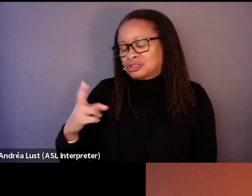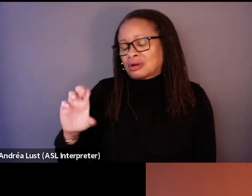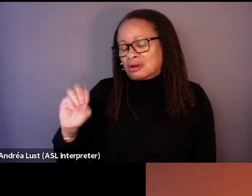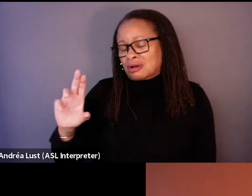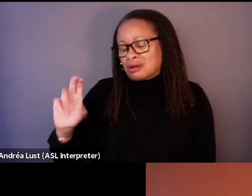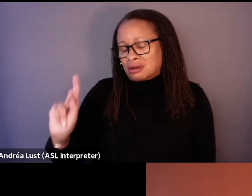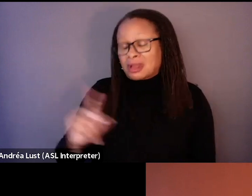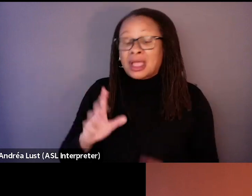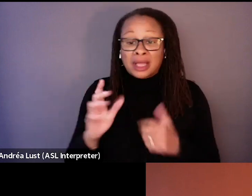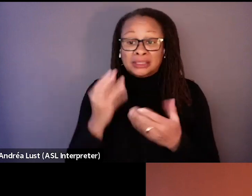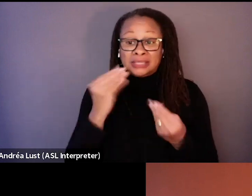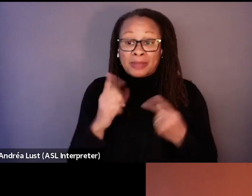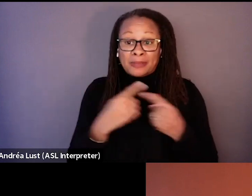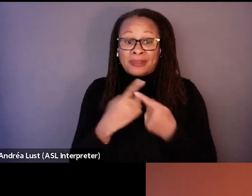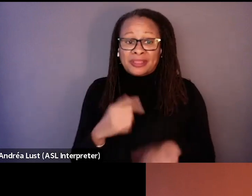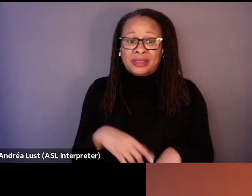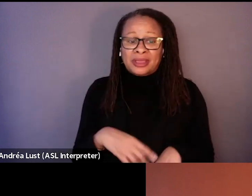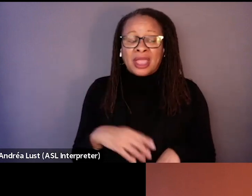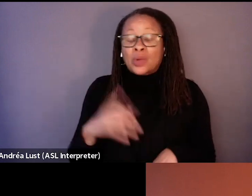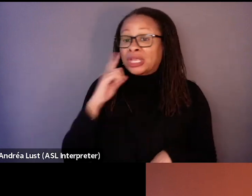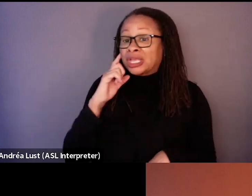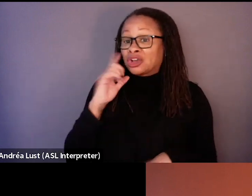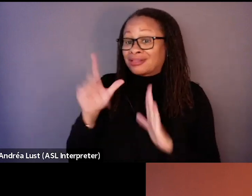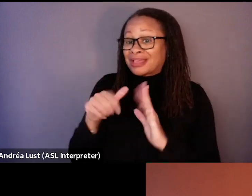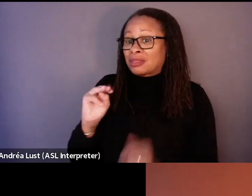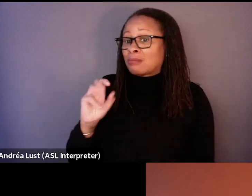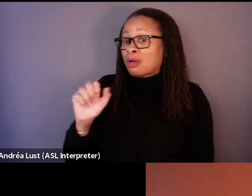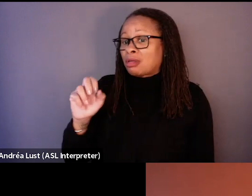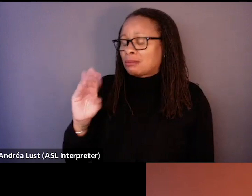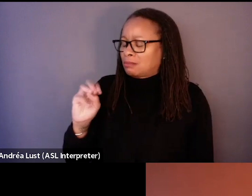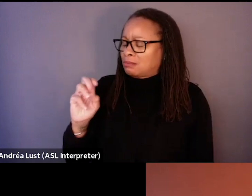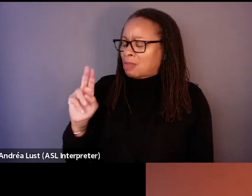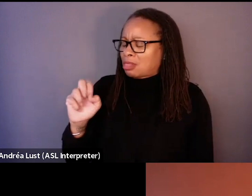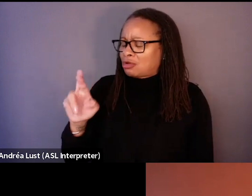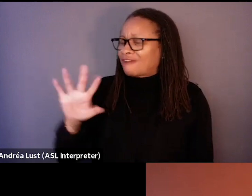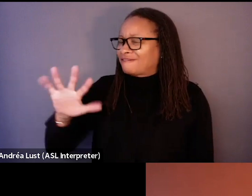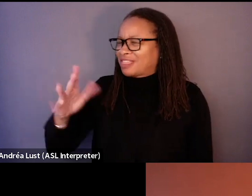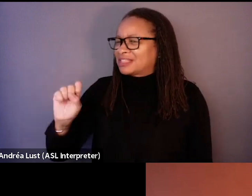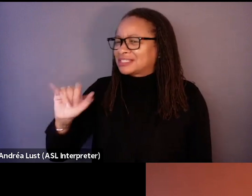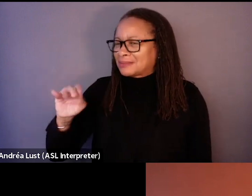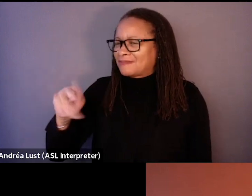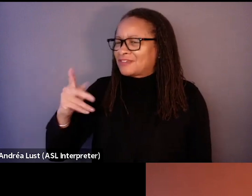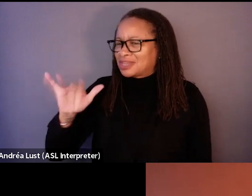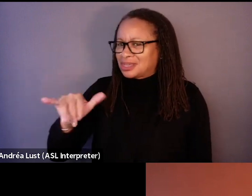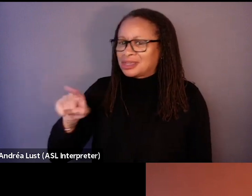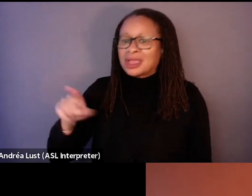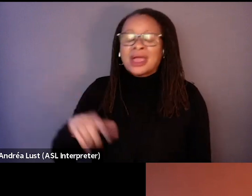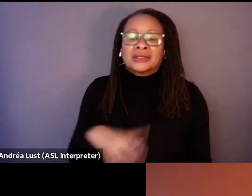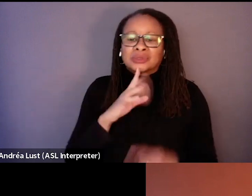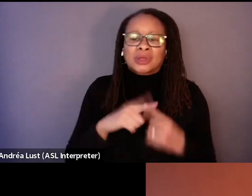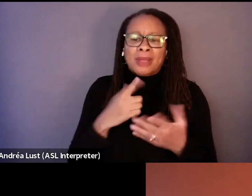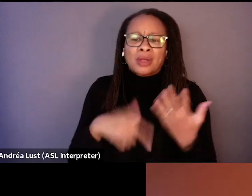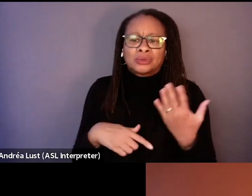you know, later we hear the Mahler's Fifth Symphony as well, but, but particularly Bernard Herrmann using that music and what